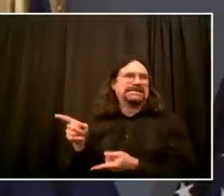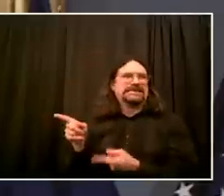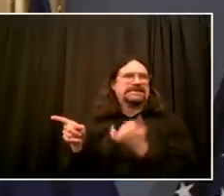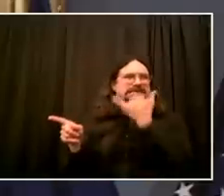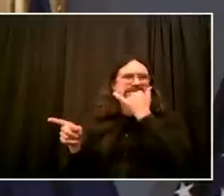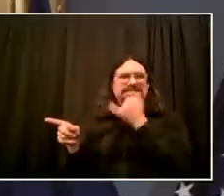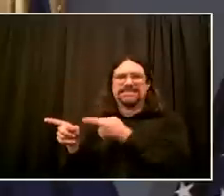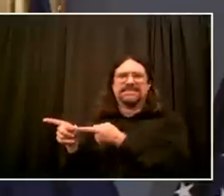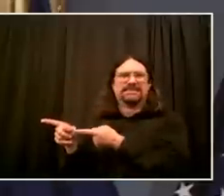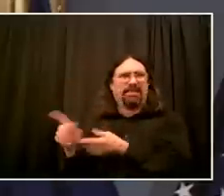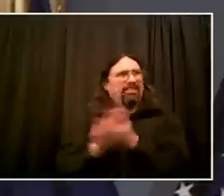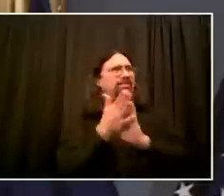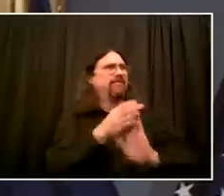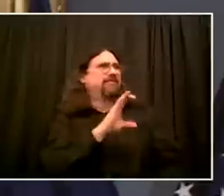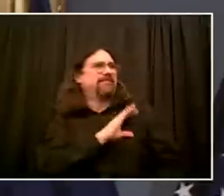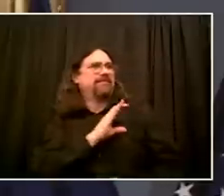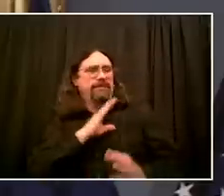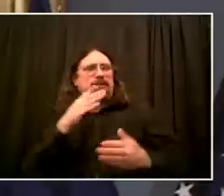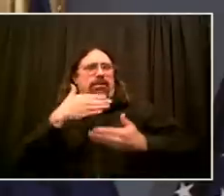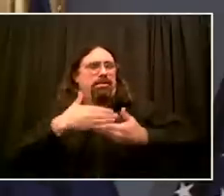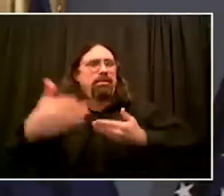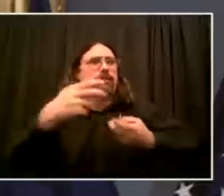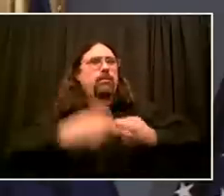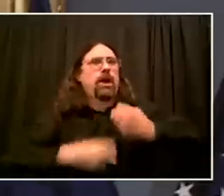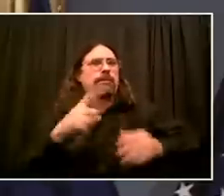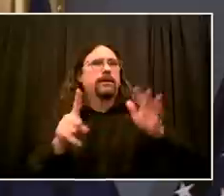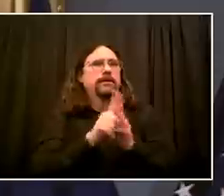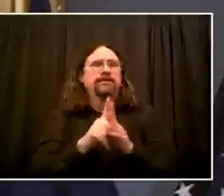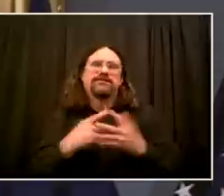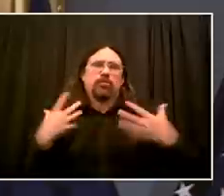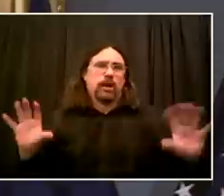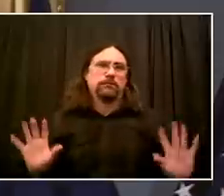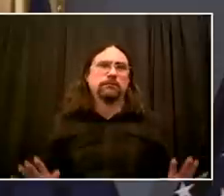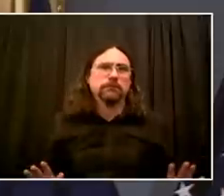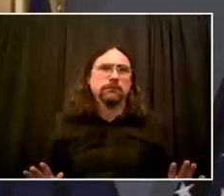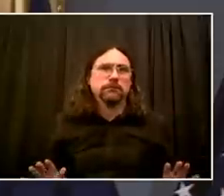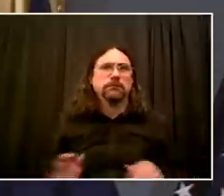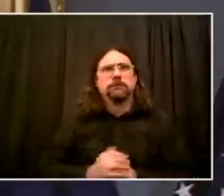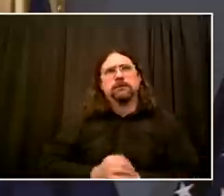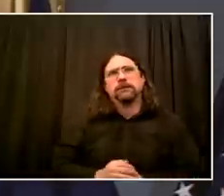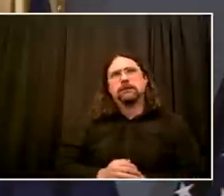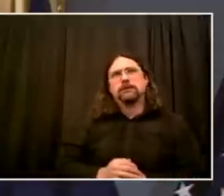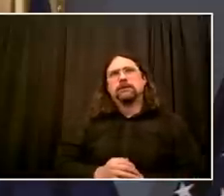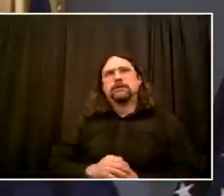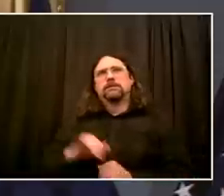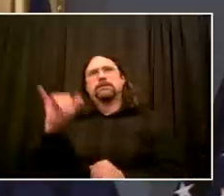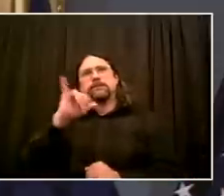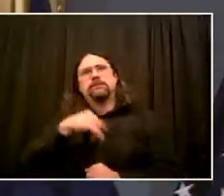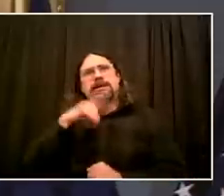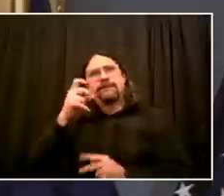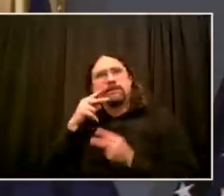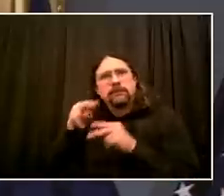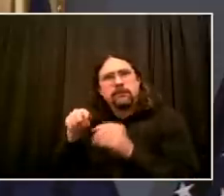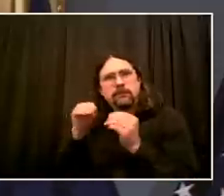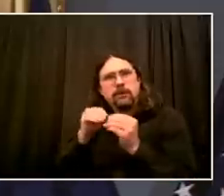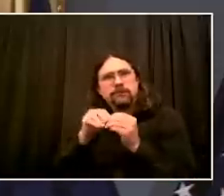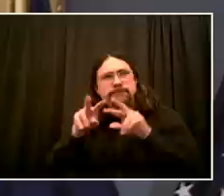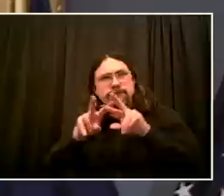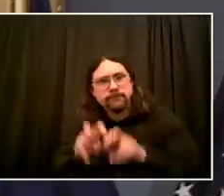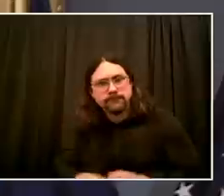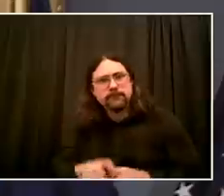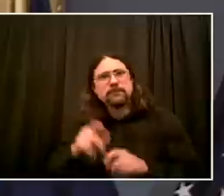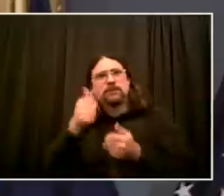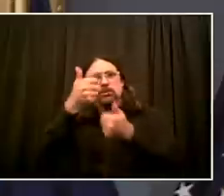police force who do not belong in the roles they're in. There are some people in positions of leadership in a community or some officers on the beat